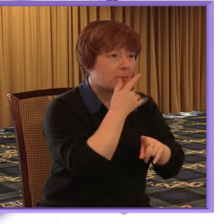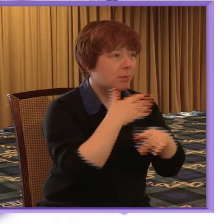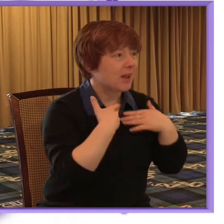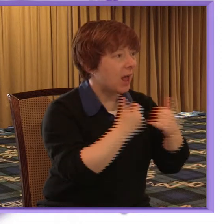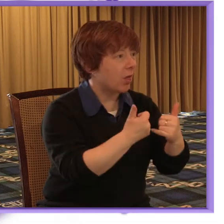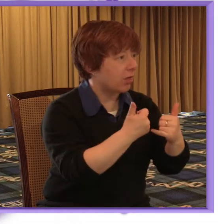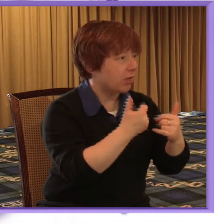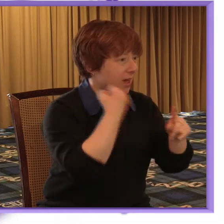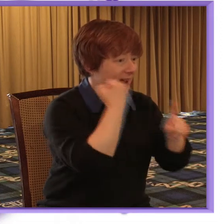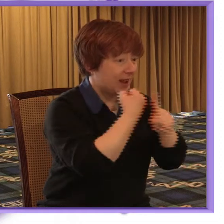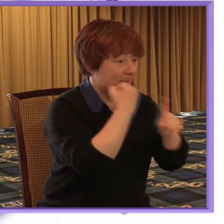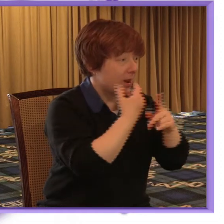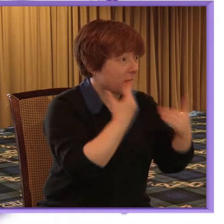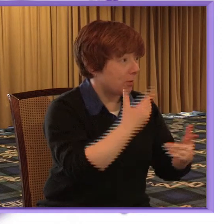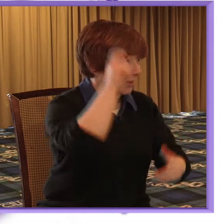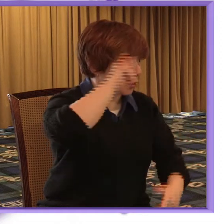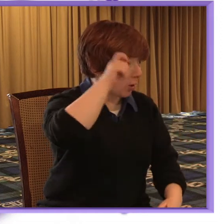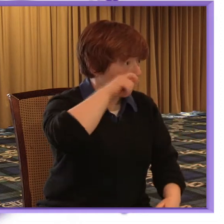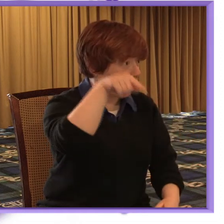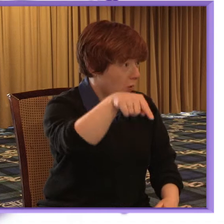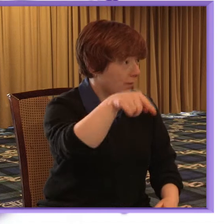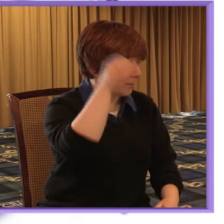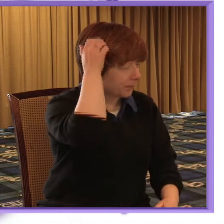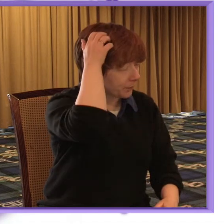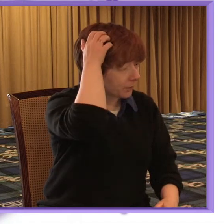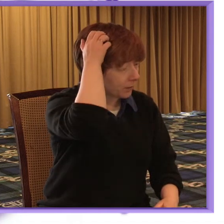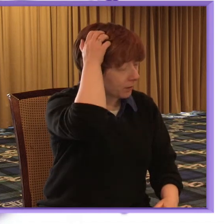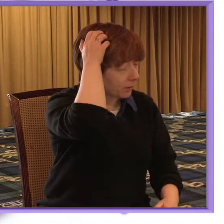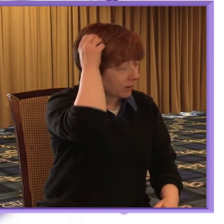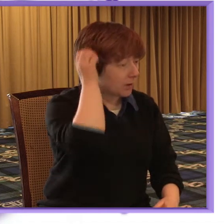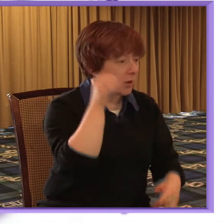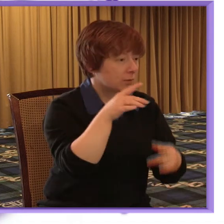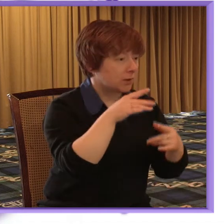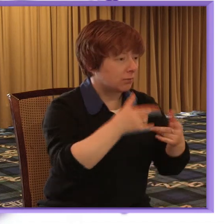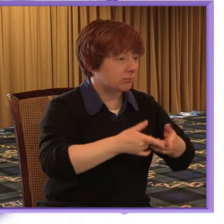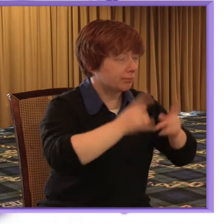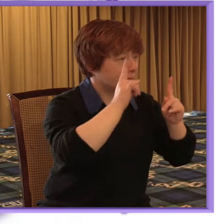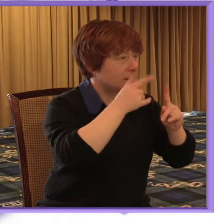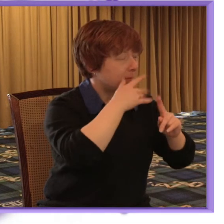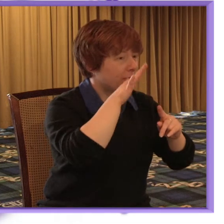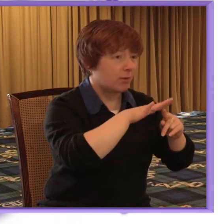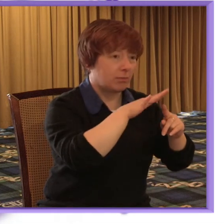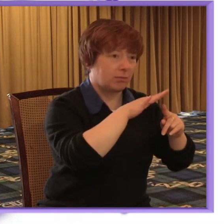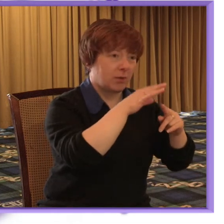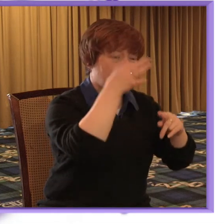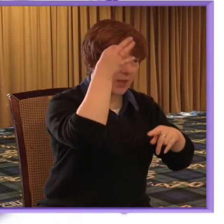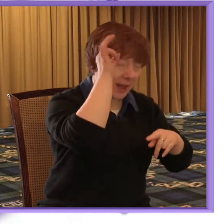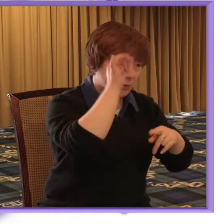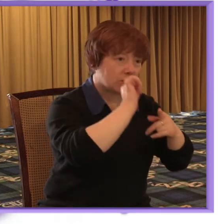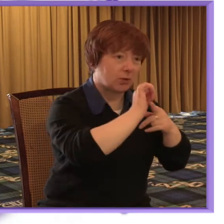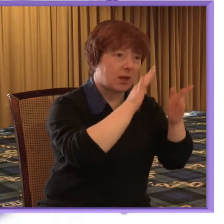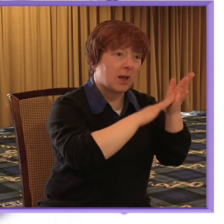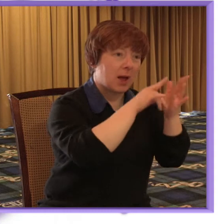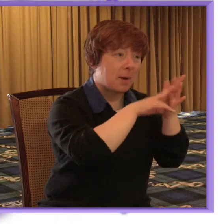on in Stockport where actually some of the leading people in the council in the local mind have talked about their own